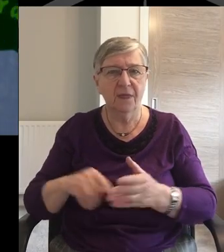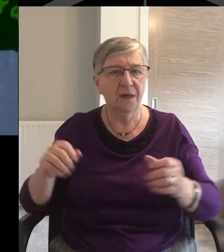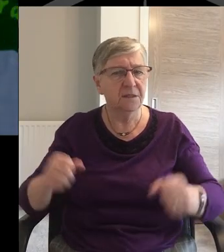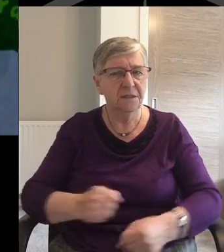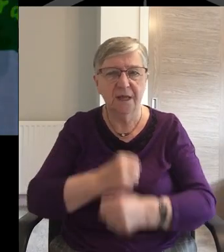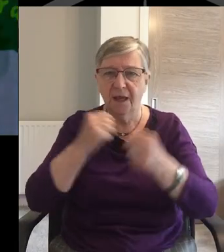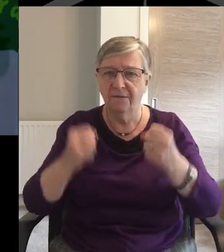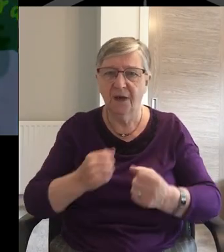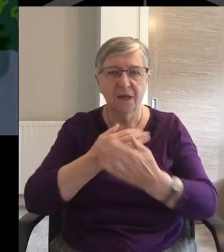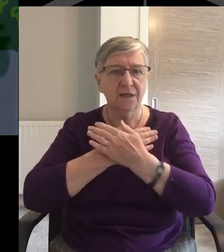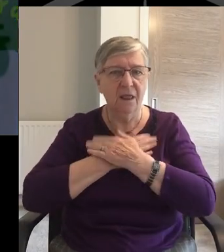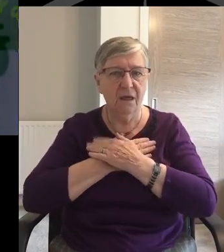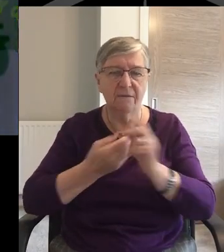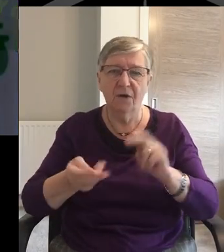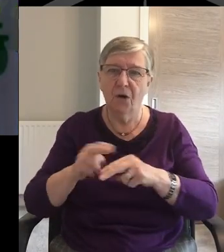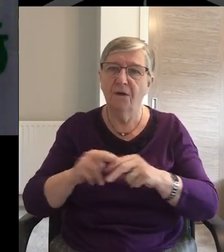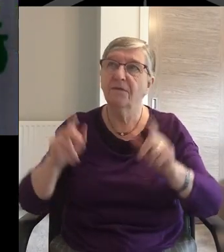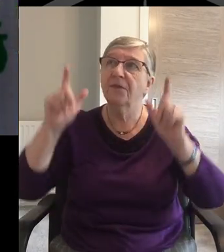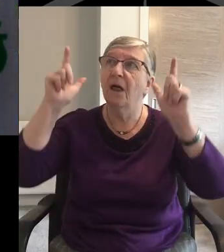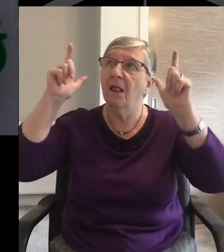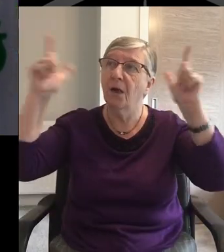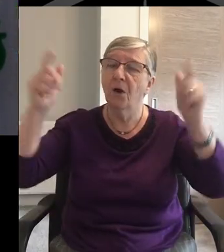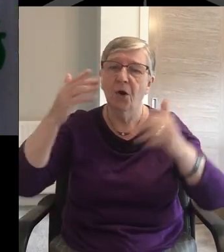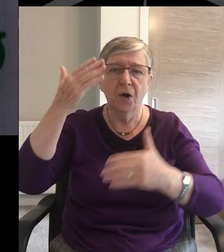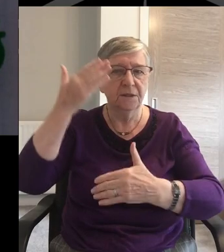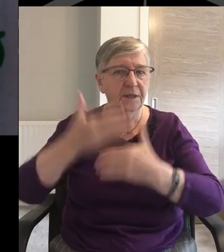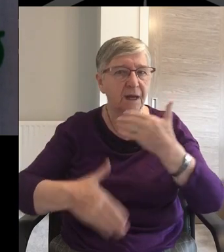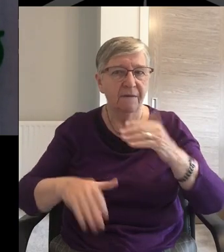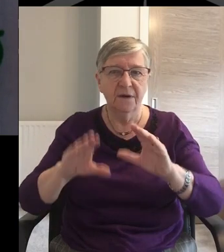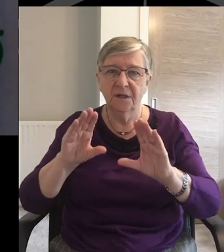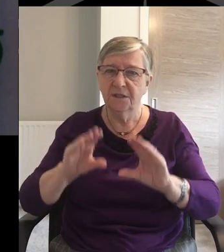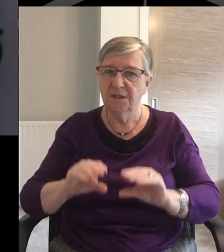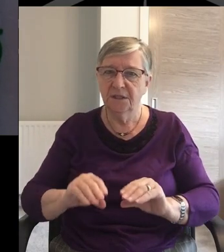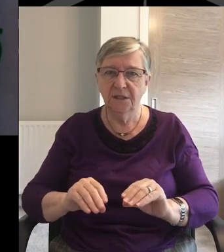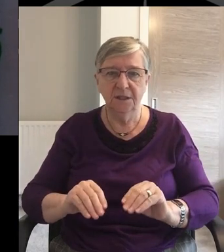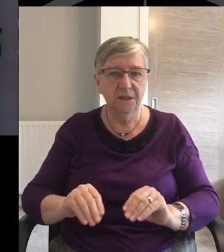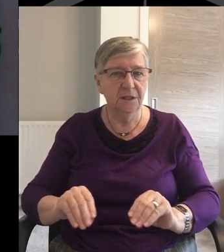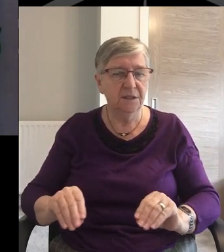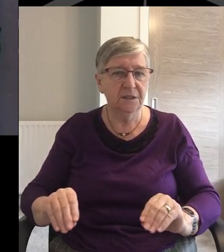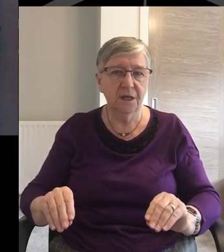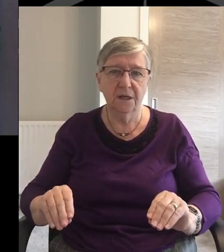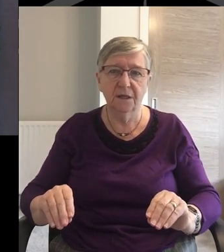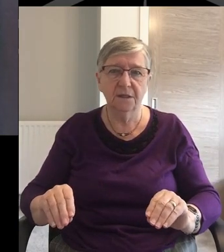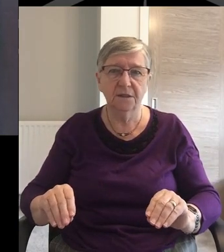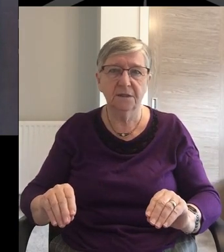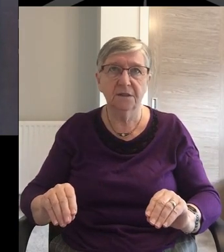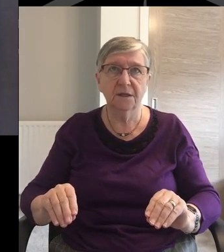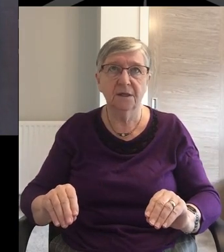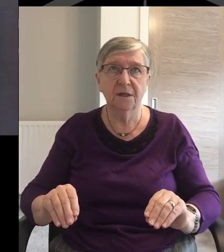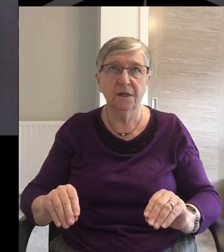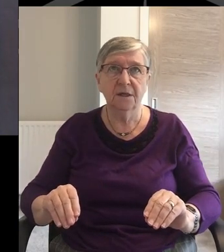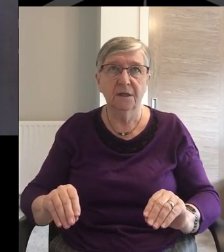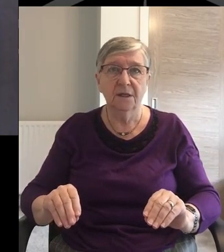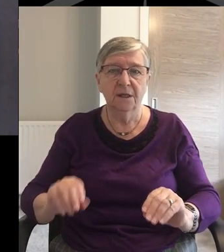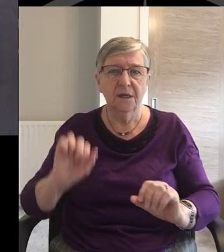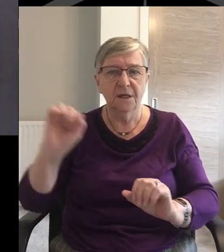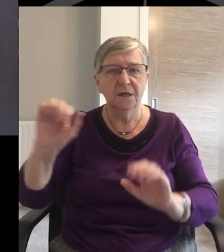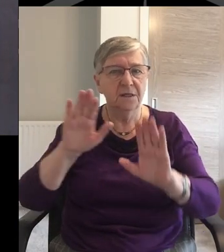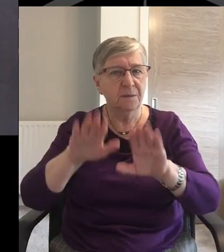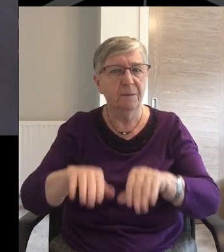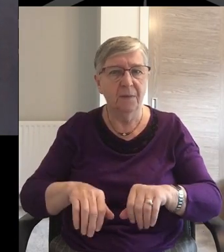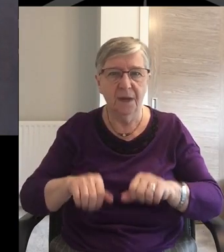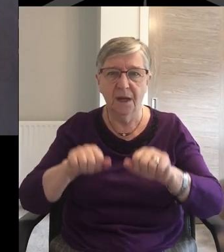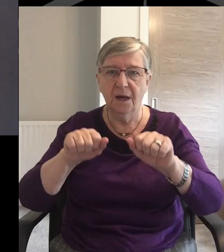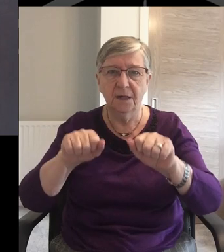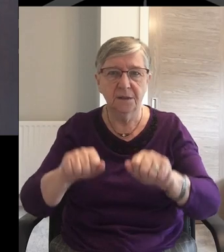Steadfast love of the Lord never ceases His